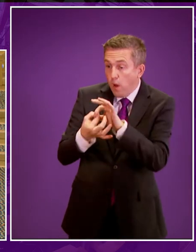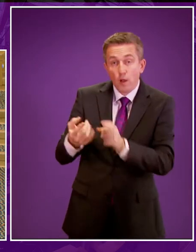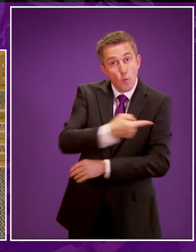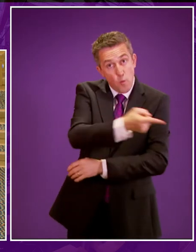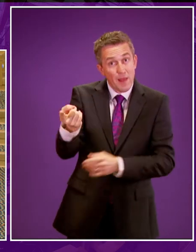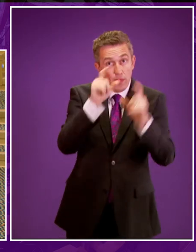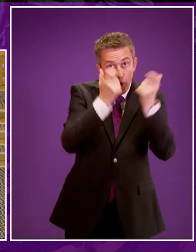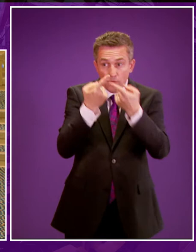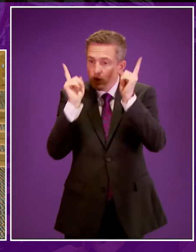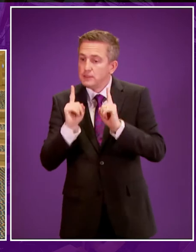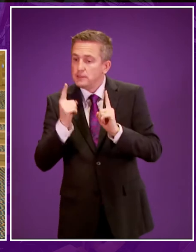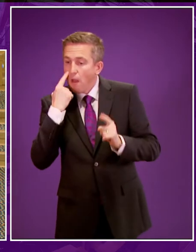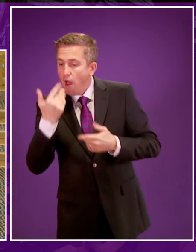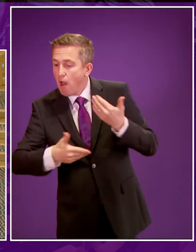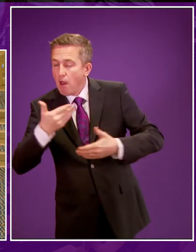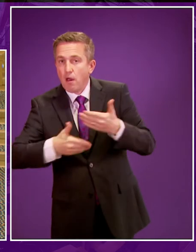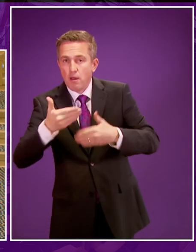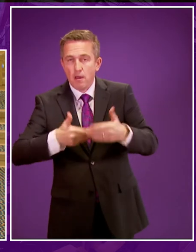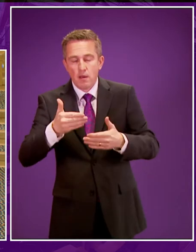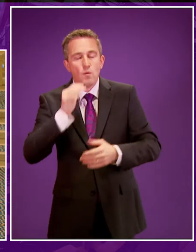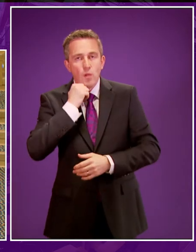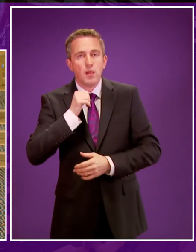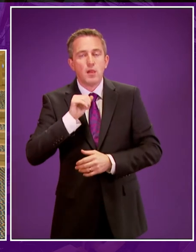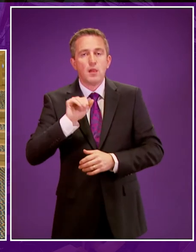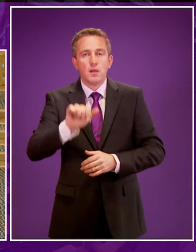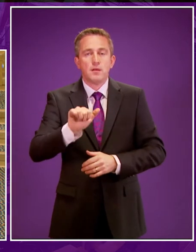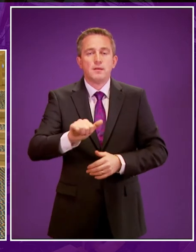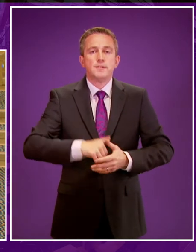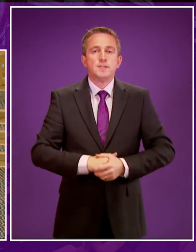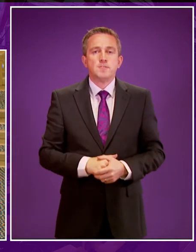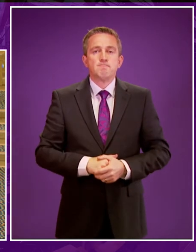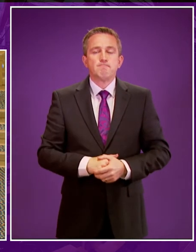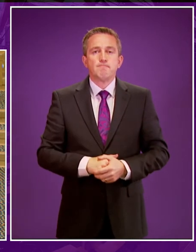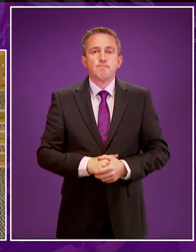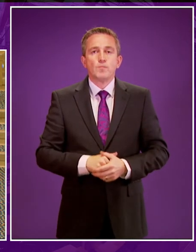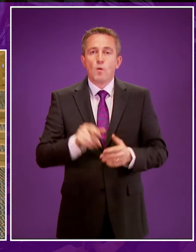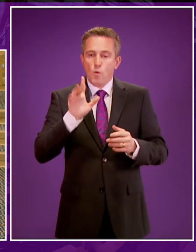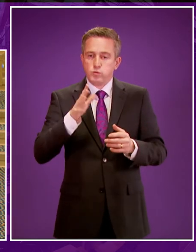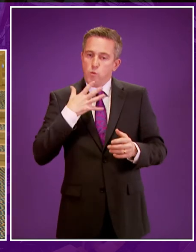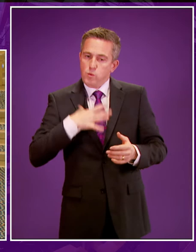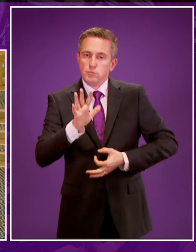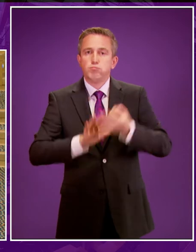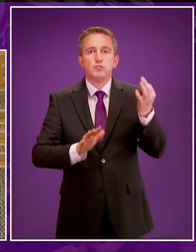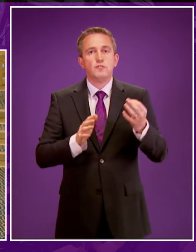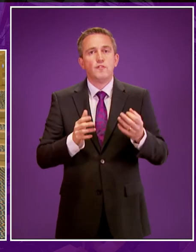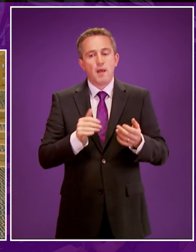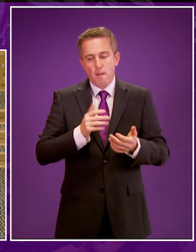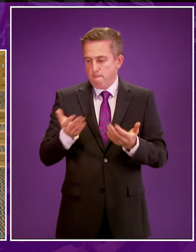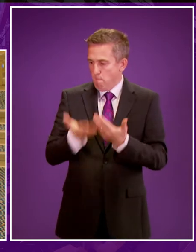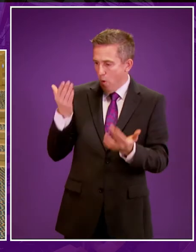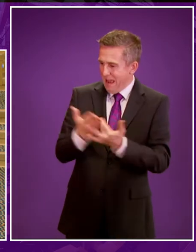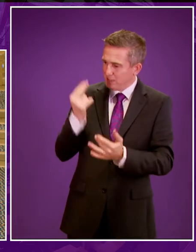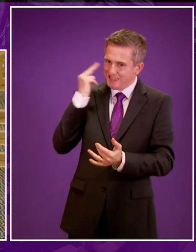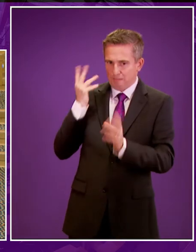in relation to that. We'll also be looking very carefully at the approach on widening access and the